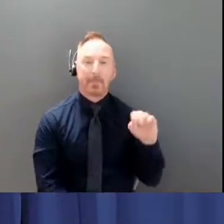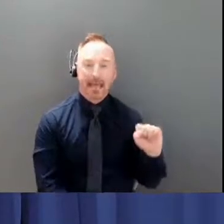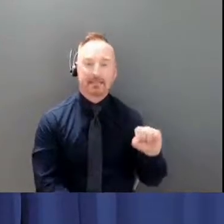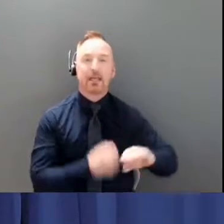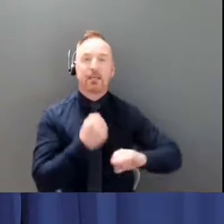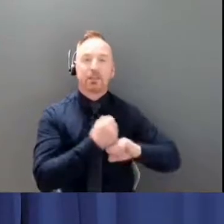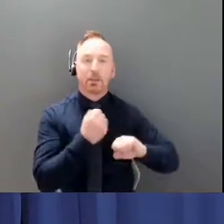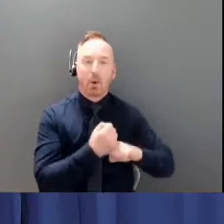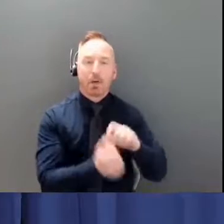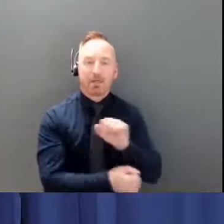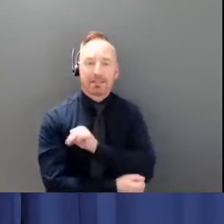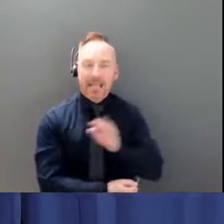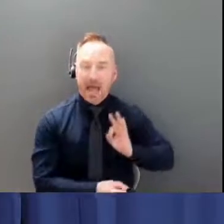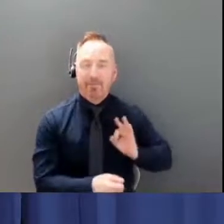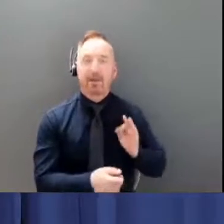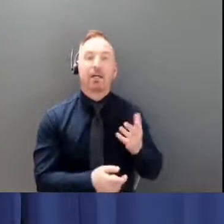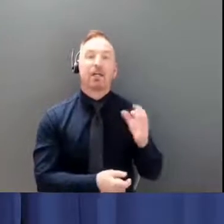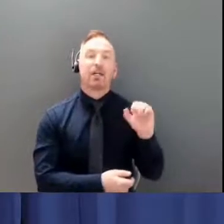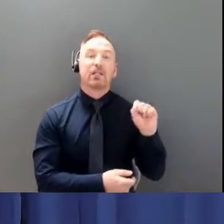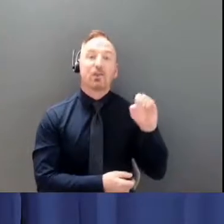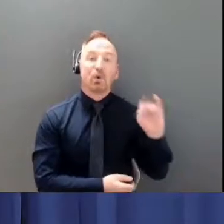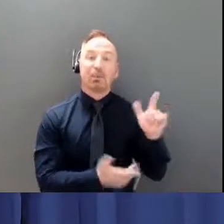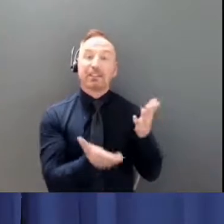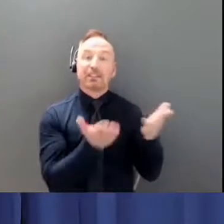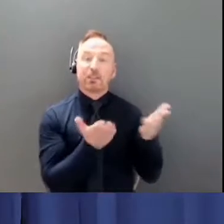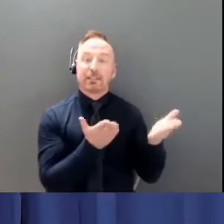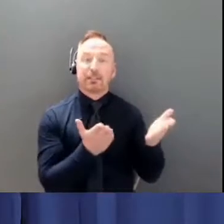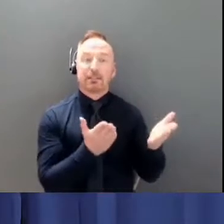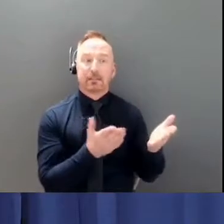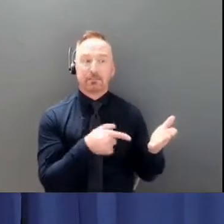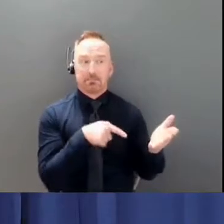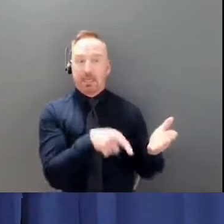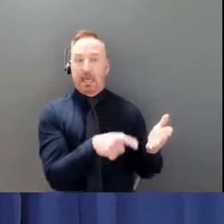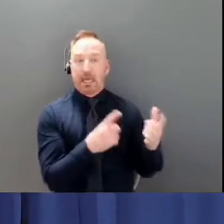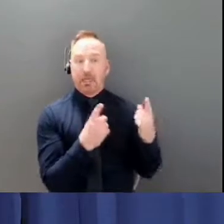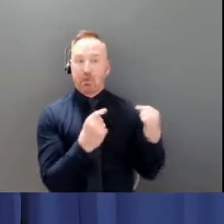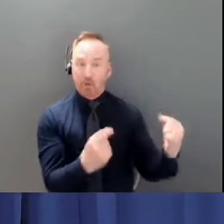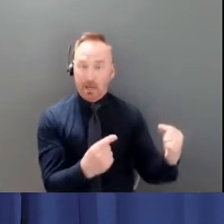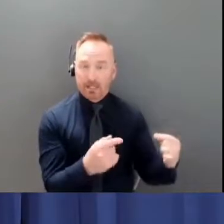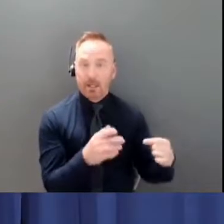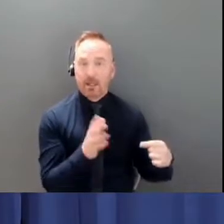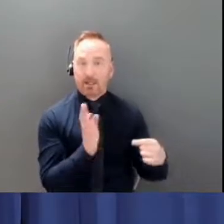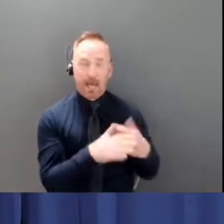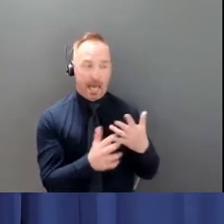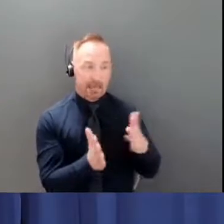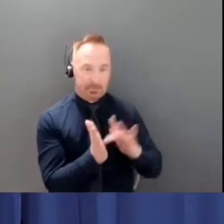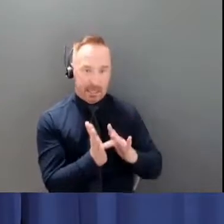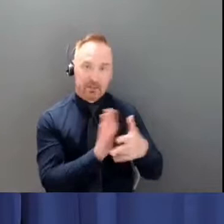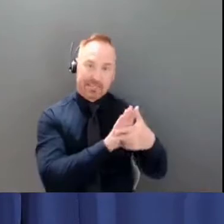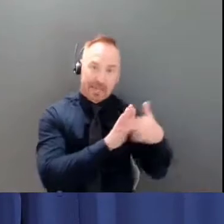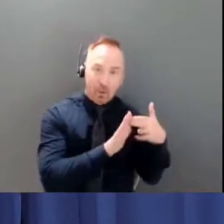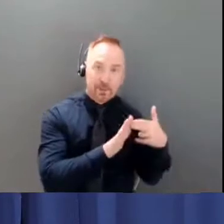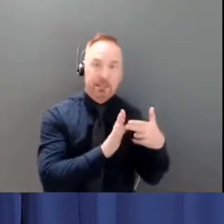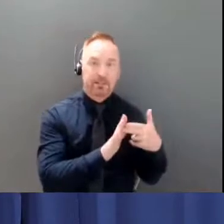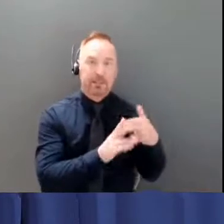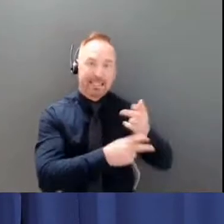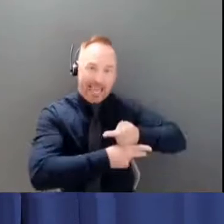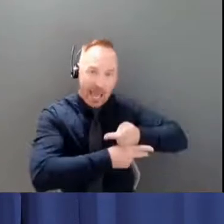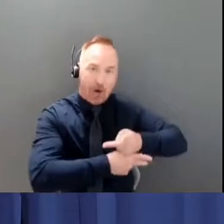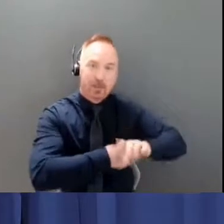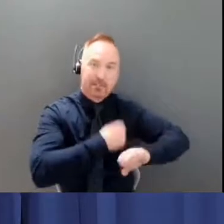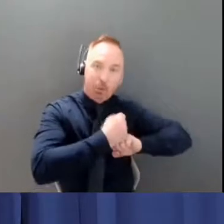service workers doing the actual case diagnosis care and support that is core to keeping people